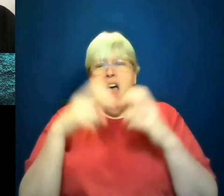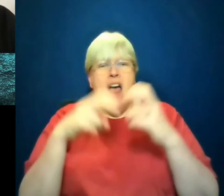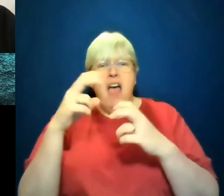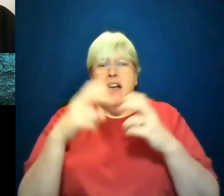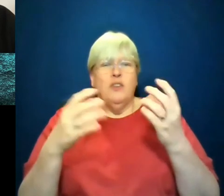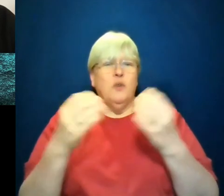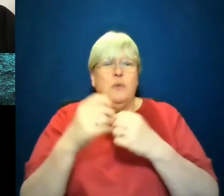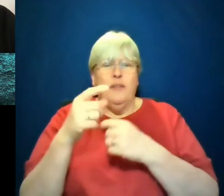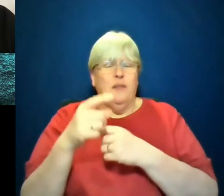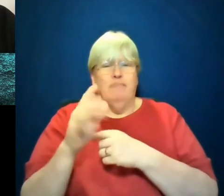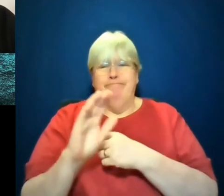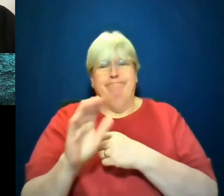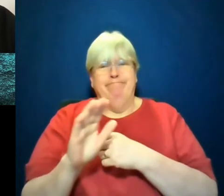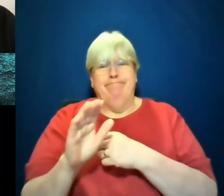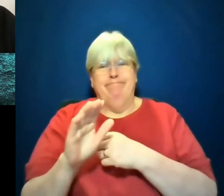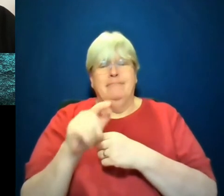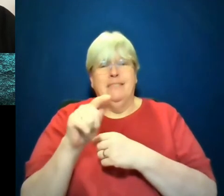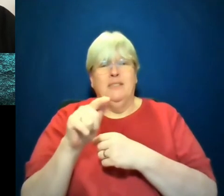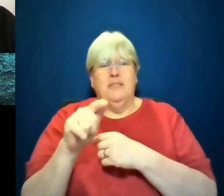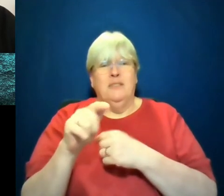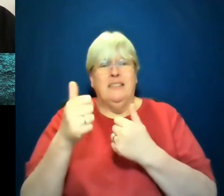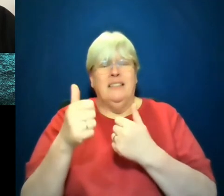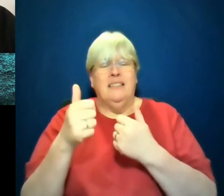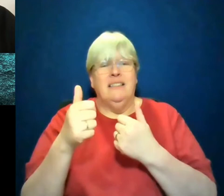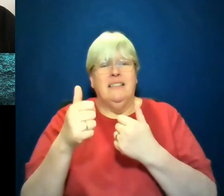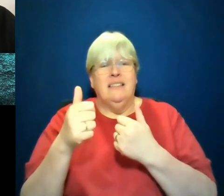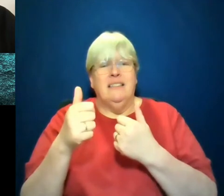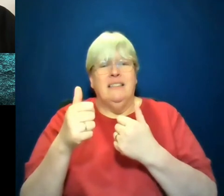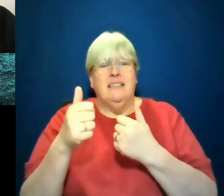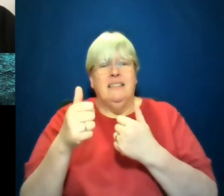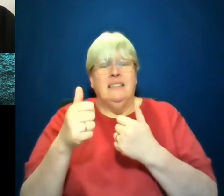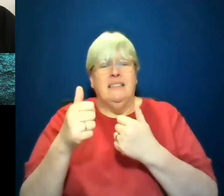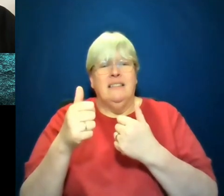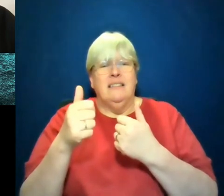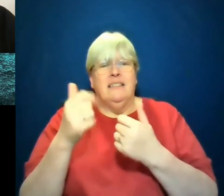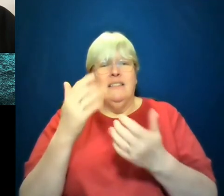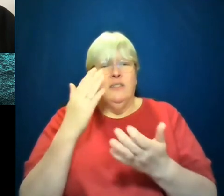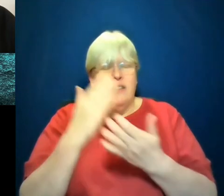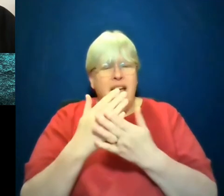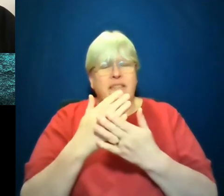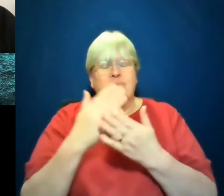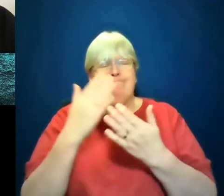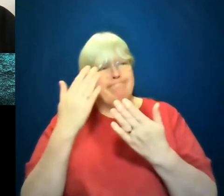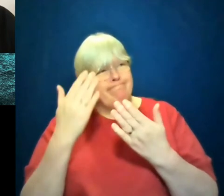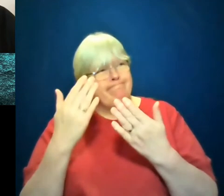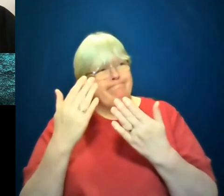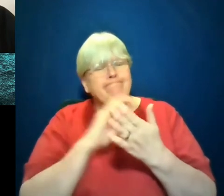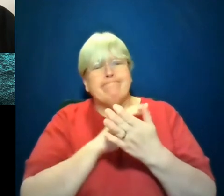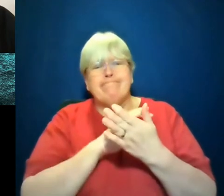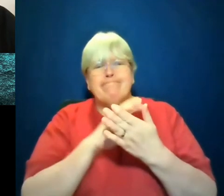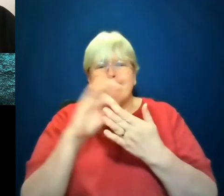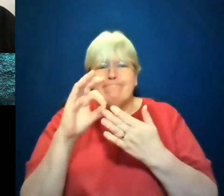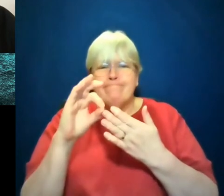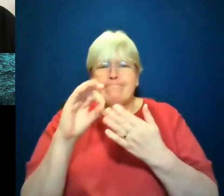have to say. You have such a kind of forensic and straightforward